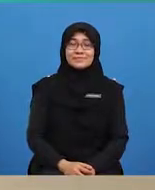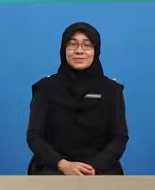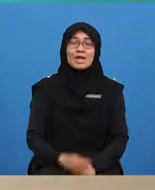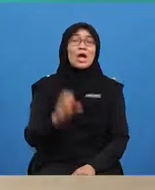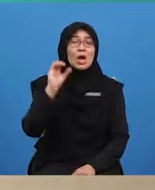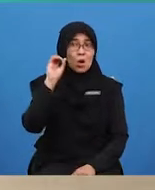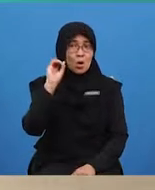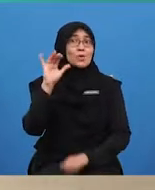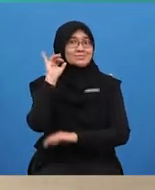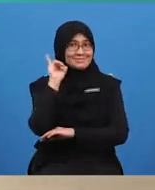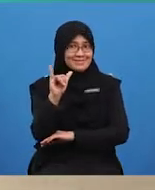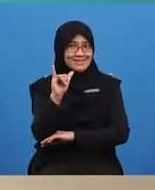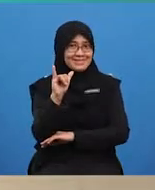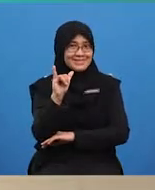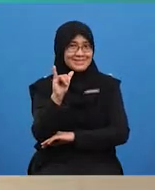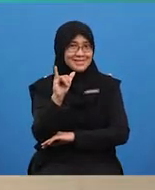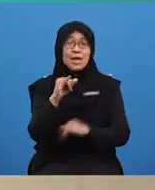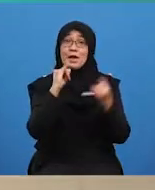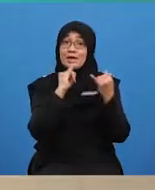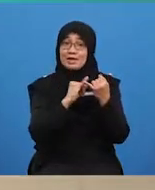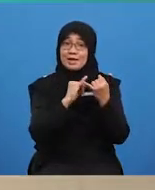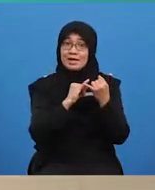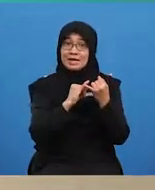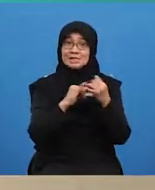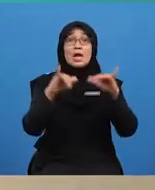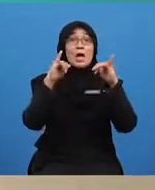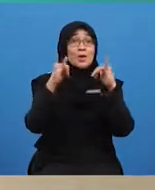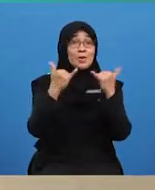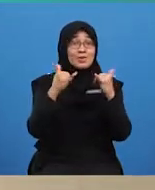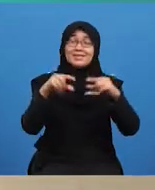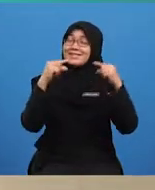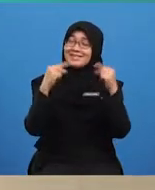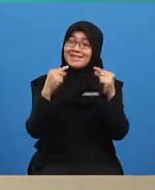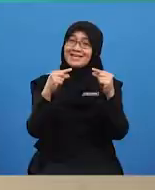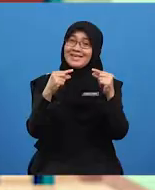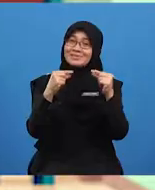Oh, yes. It's finally the time for us to play a game.